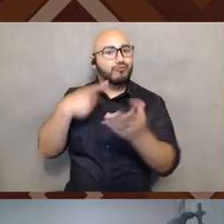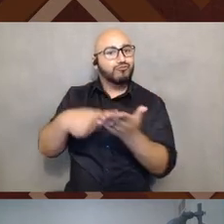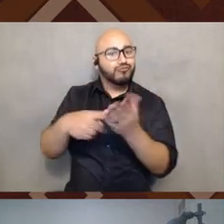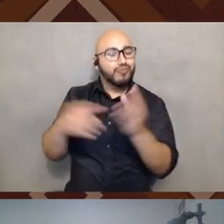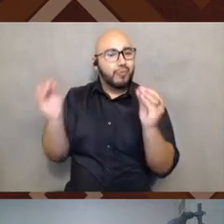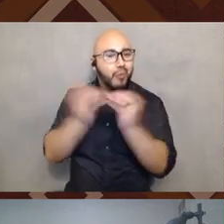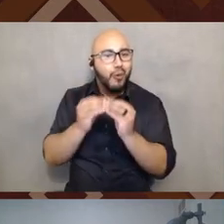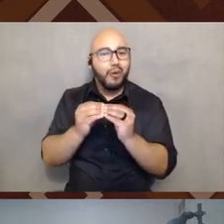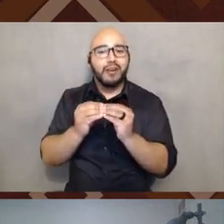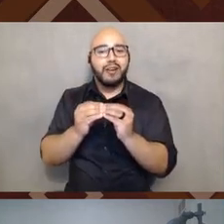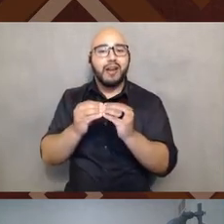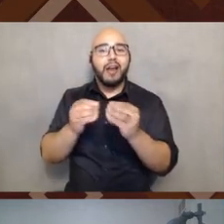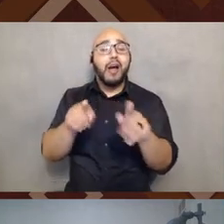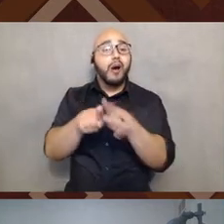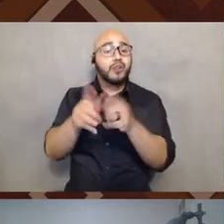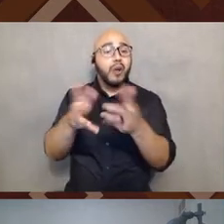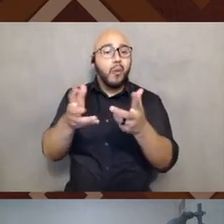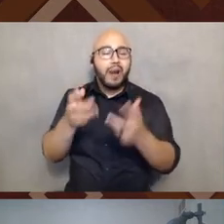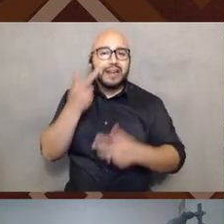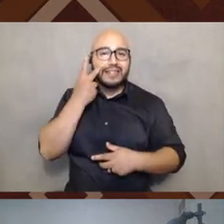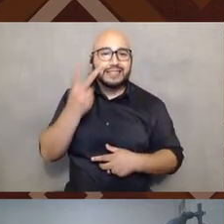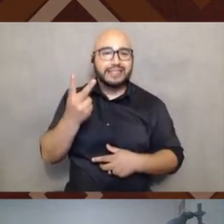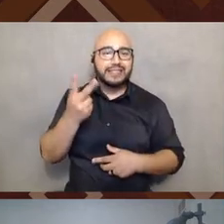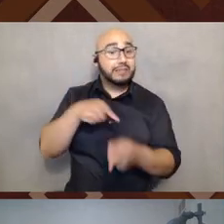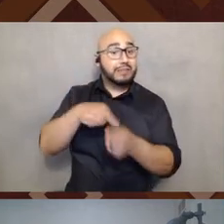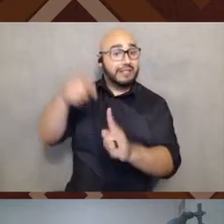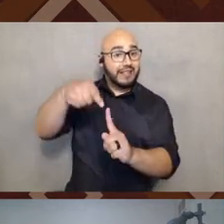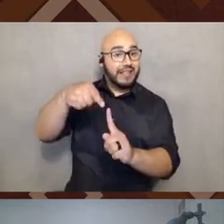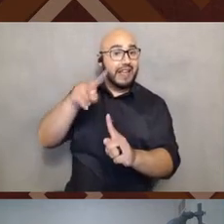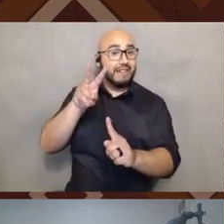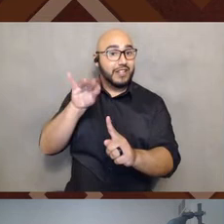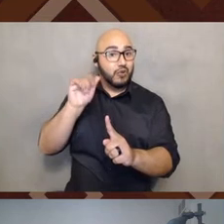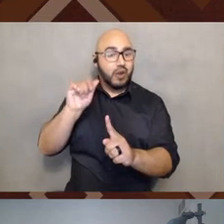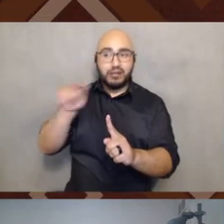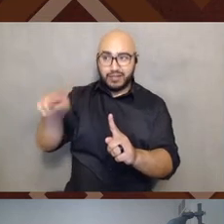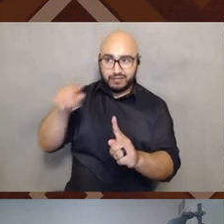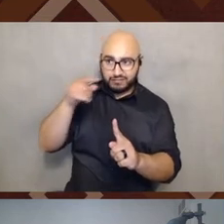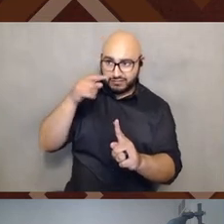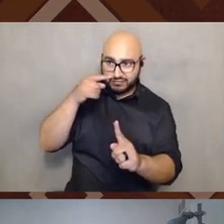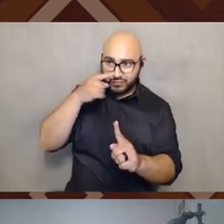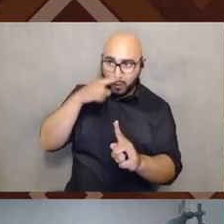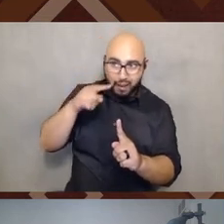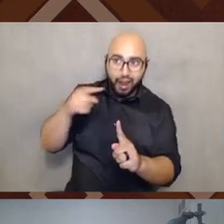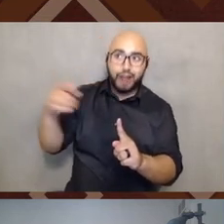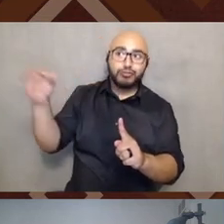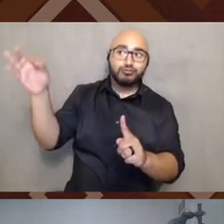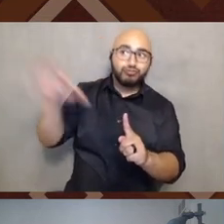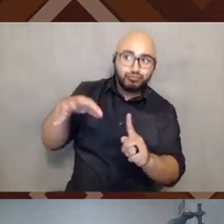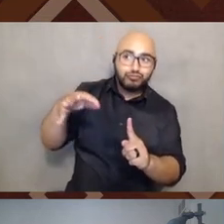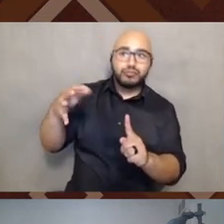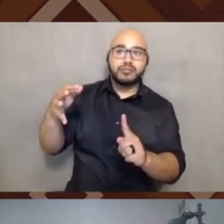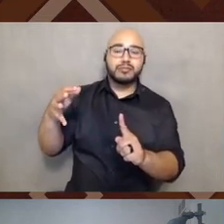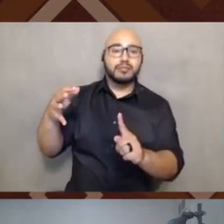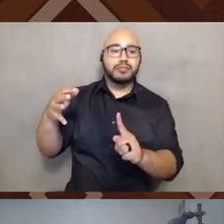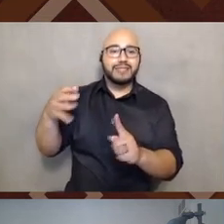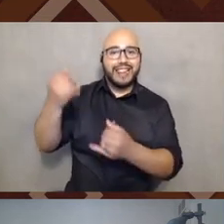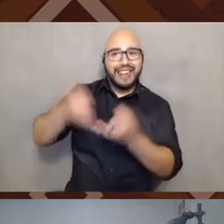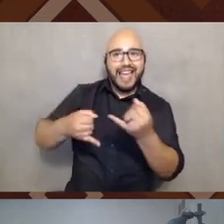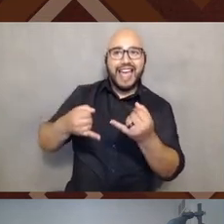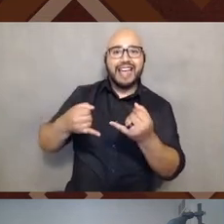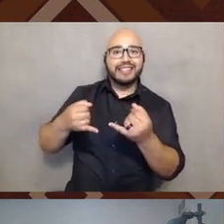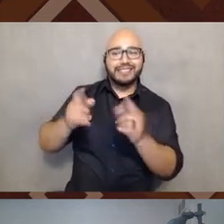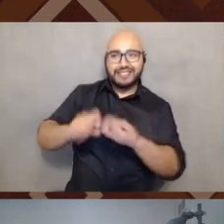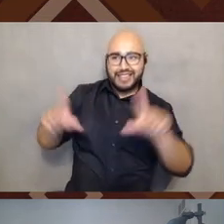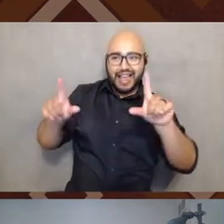I wanted to see also, I mean, particularly, uh, Victoria, if, if you had something to add in on this, these last, this last